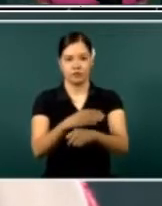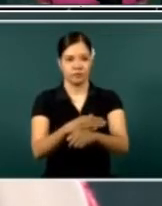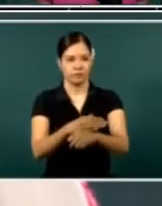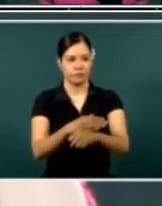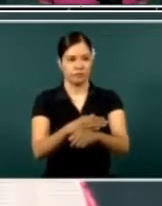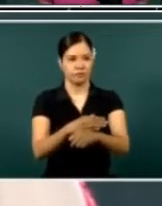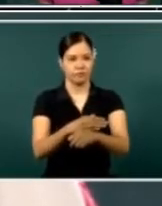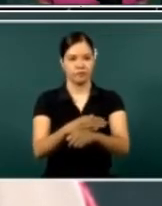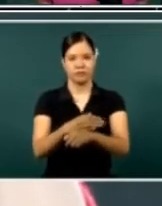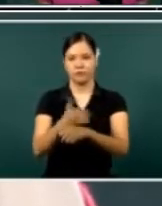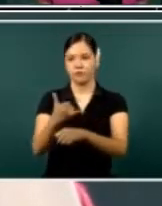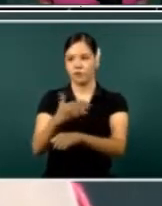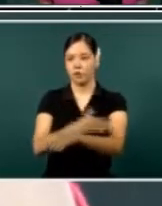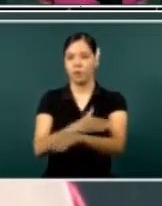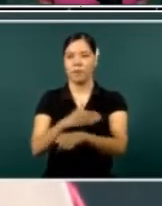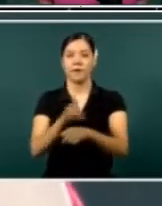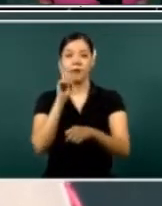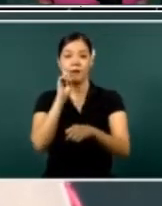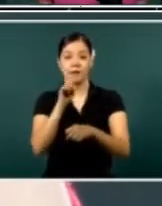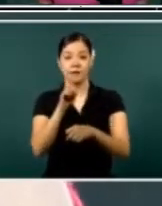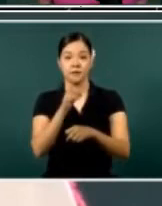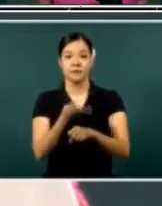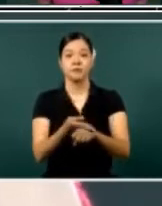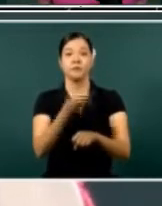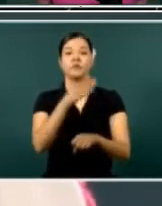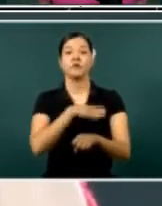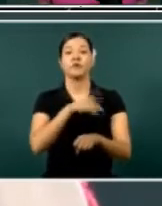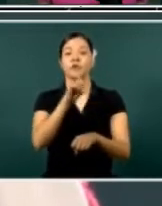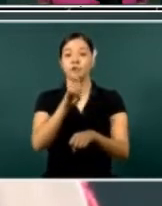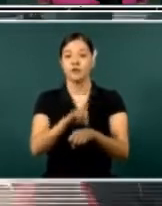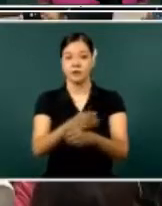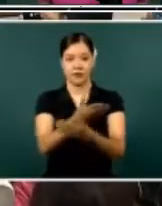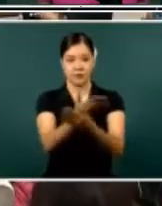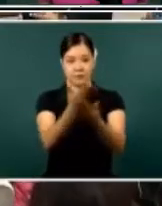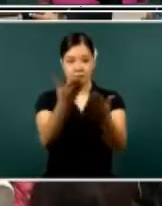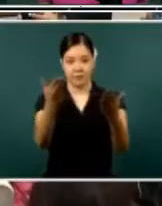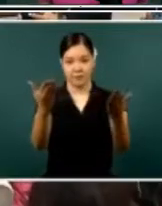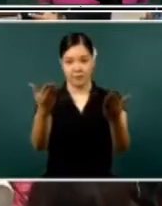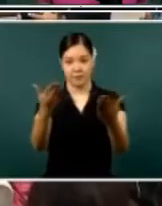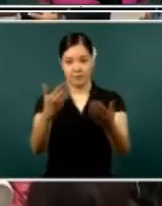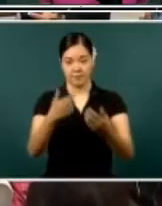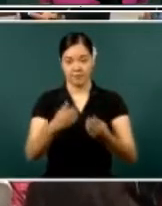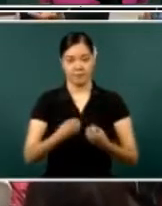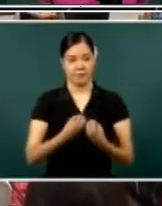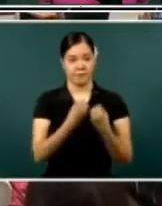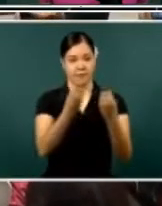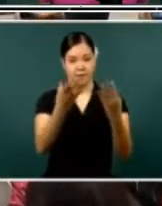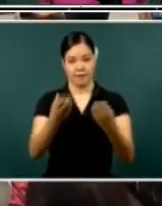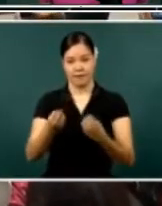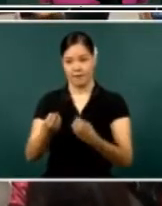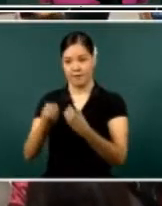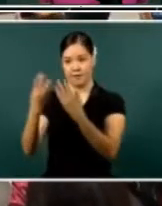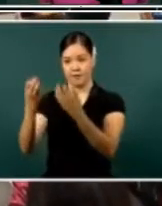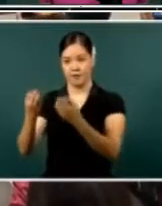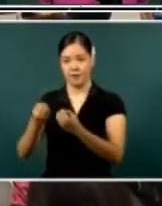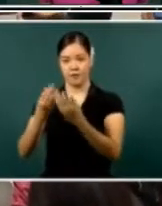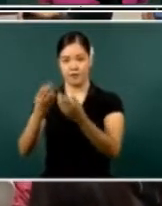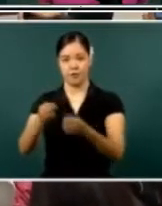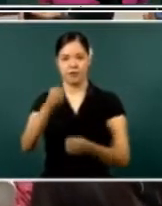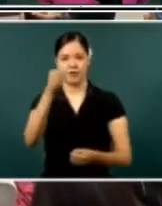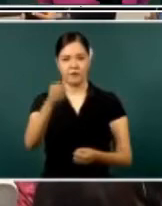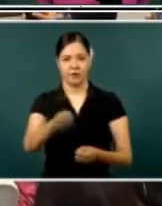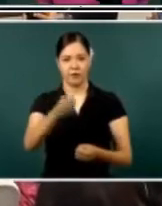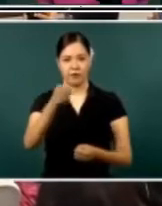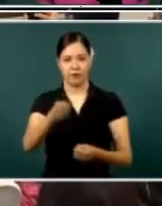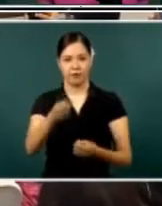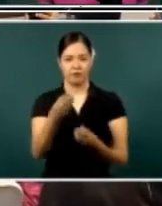countrymen. Male and female. Male hello to everybody. And I'm bringing a, a hello, a welcome